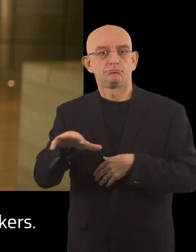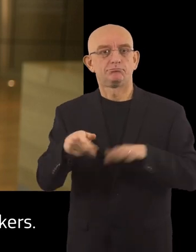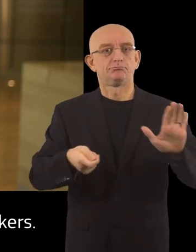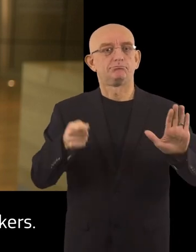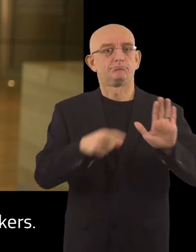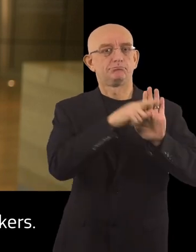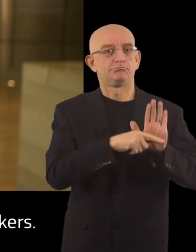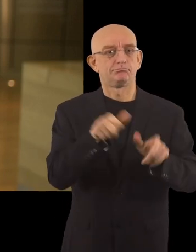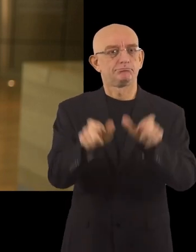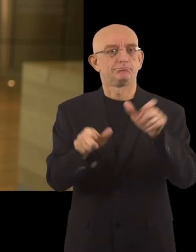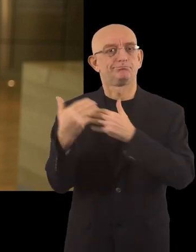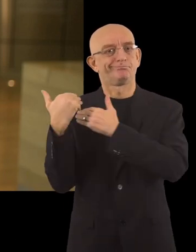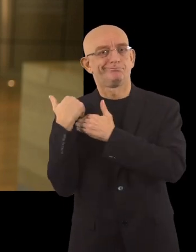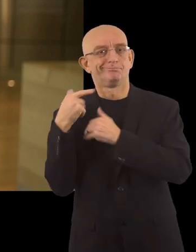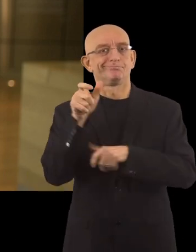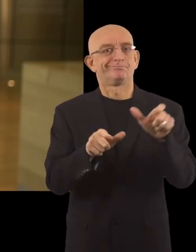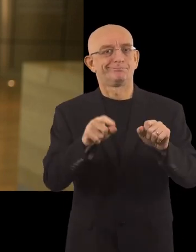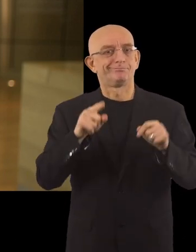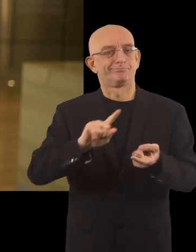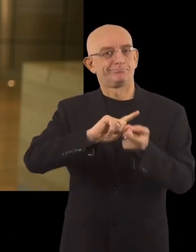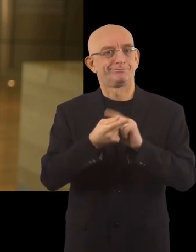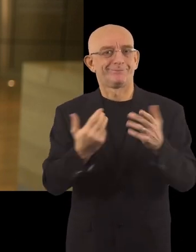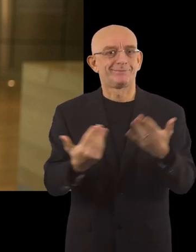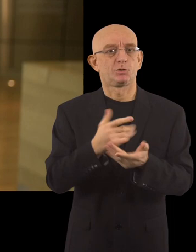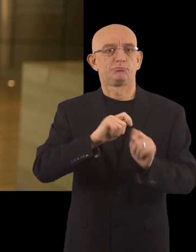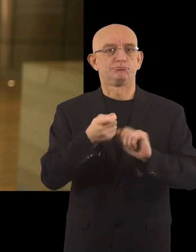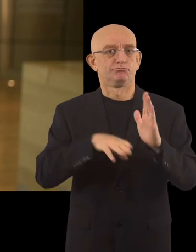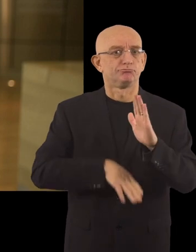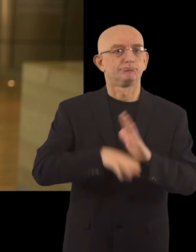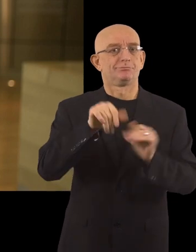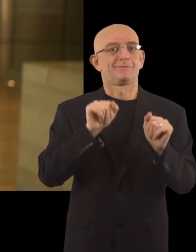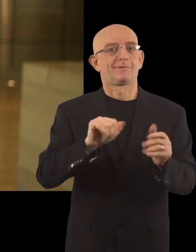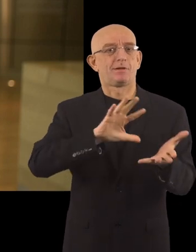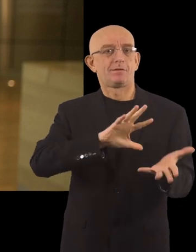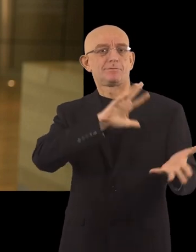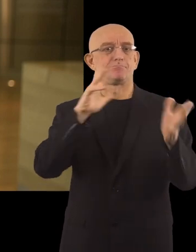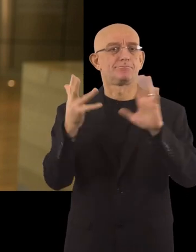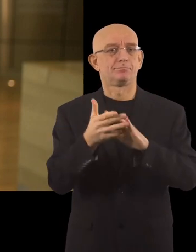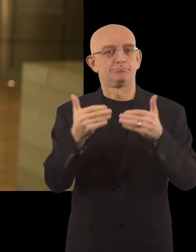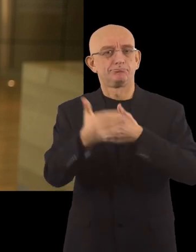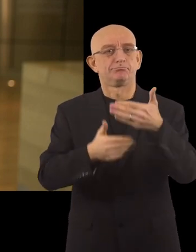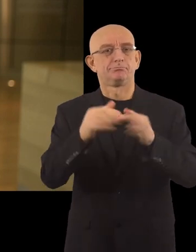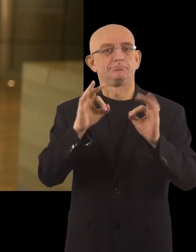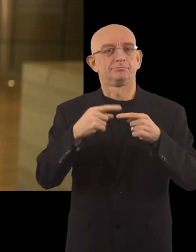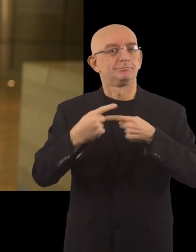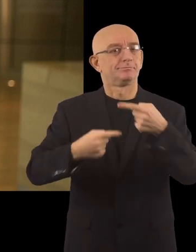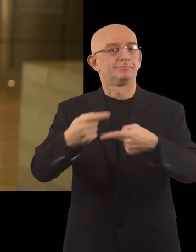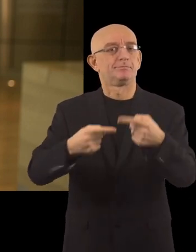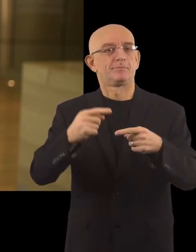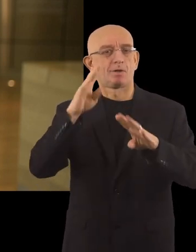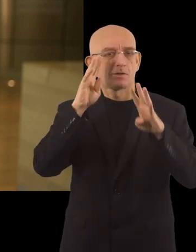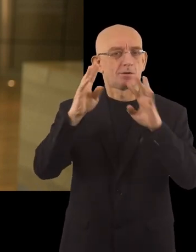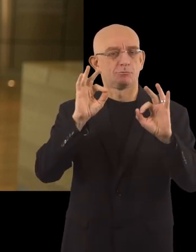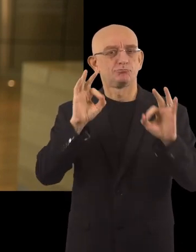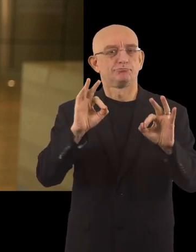lawmakers. Our new and enhanced strategy will contribute to the transition towards a more sustainable,